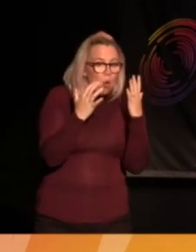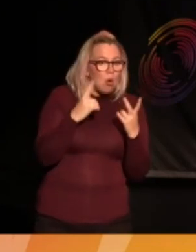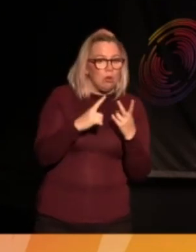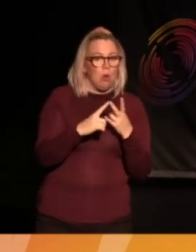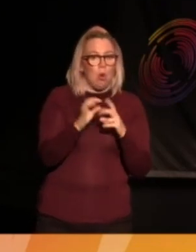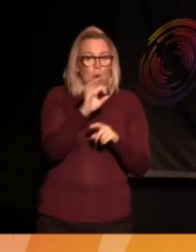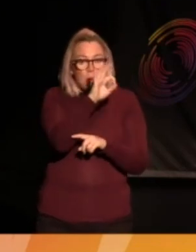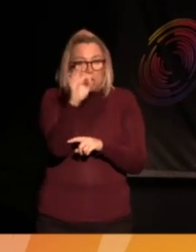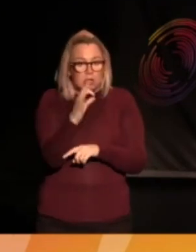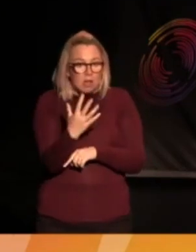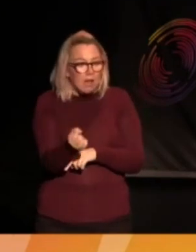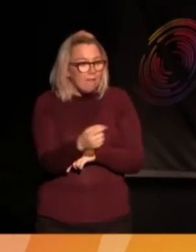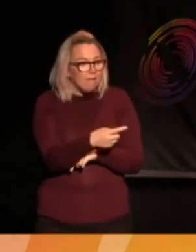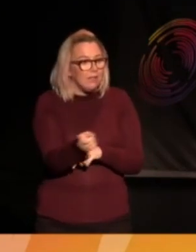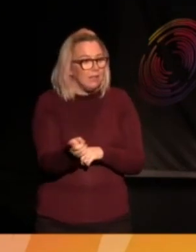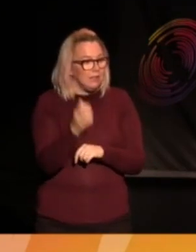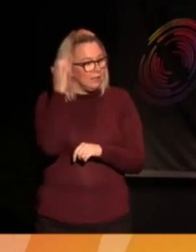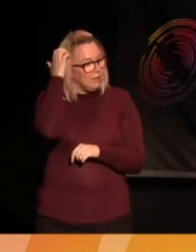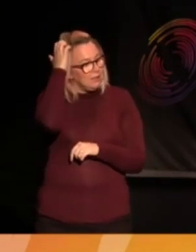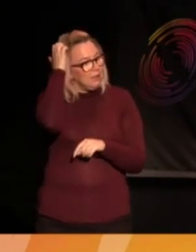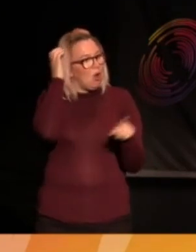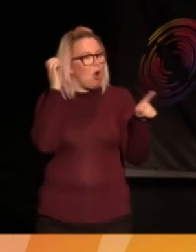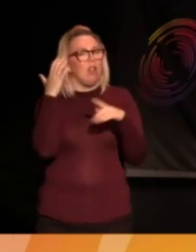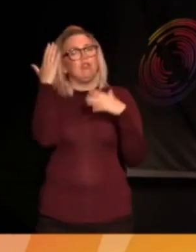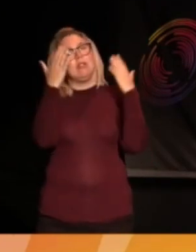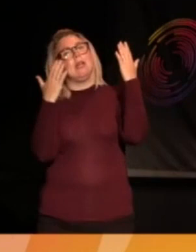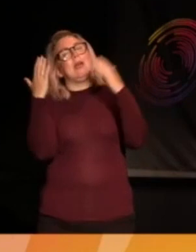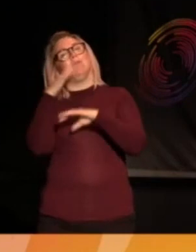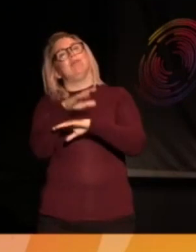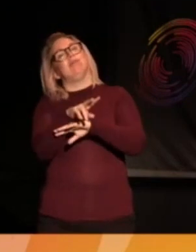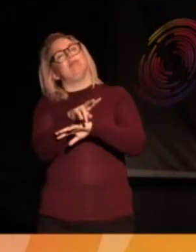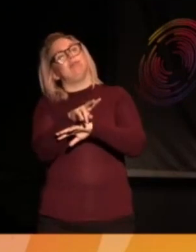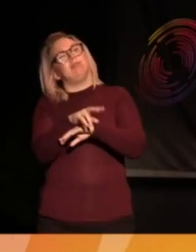to put? You're all sitting dreaming there now, aren't you?